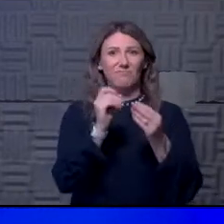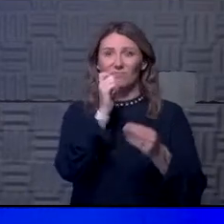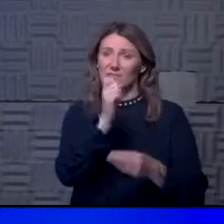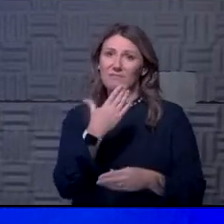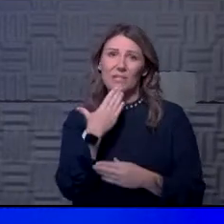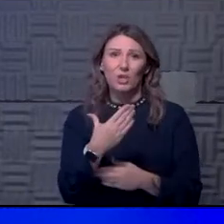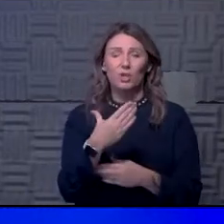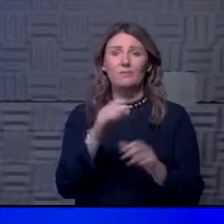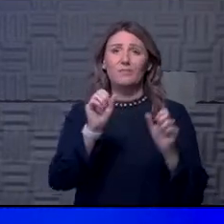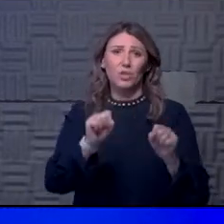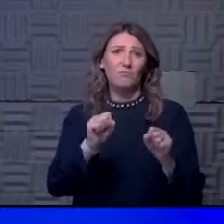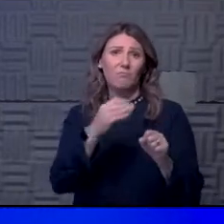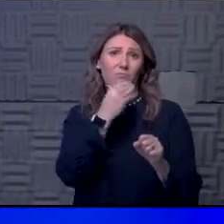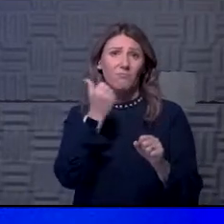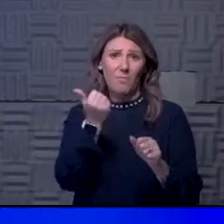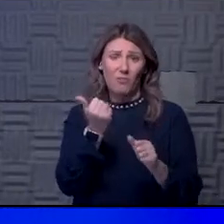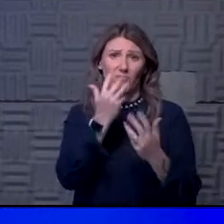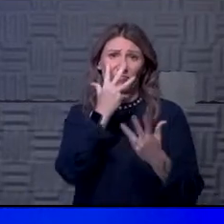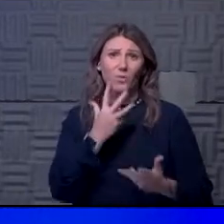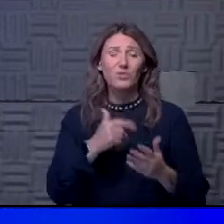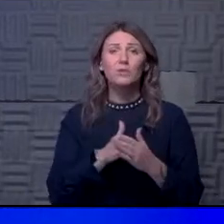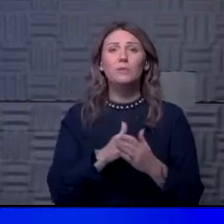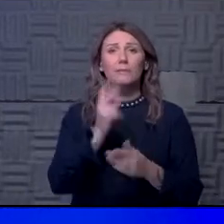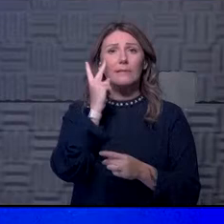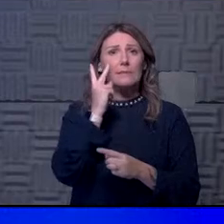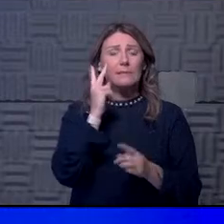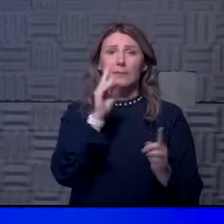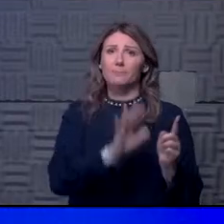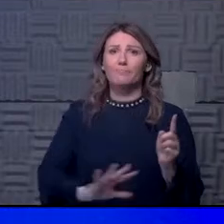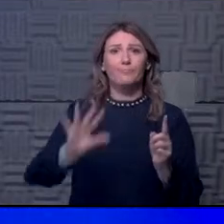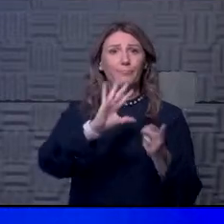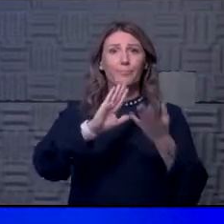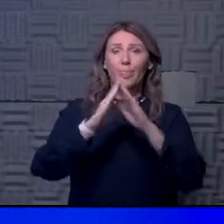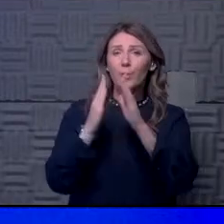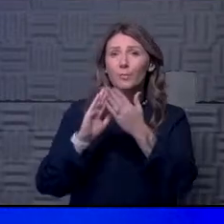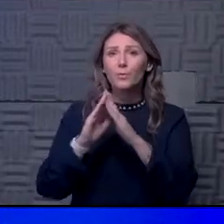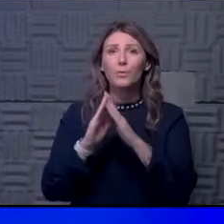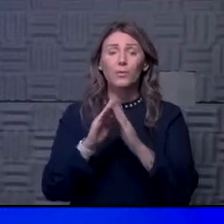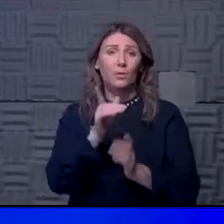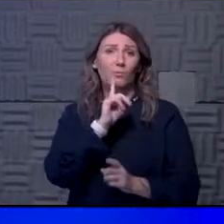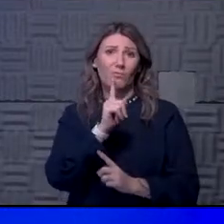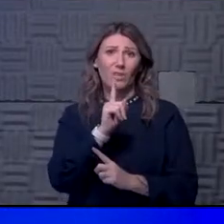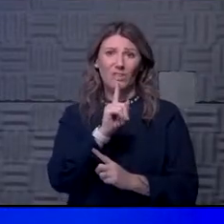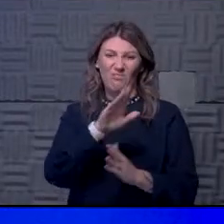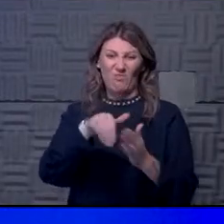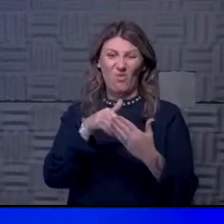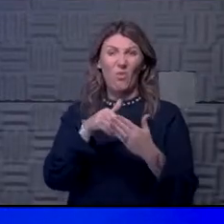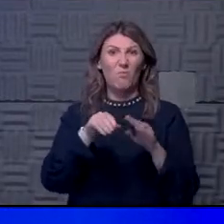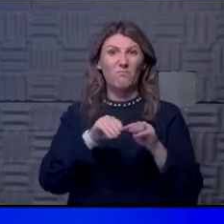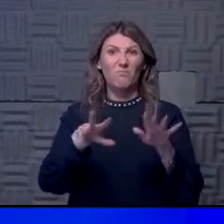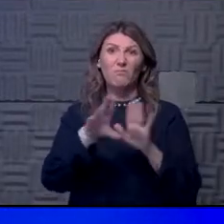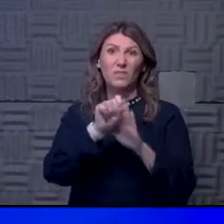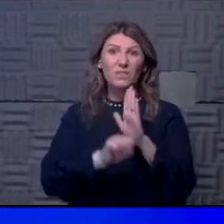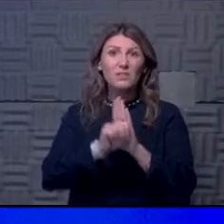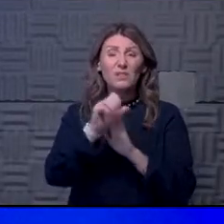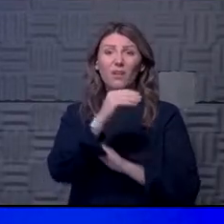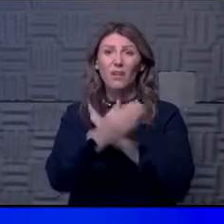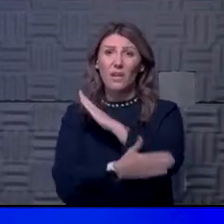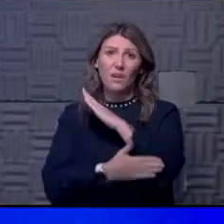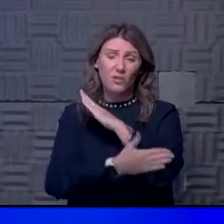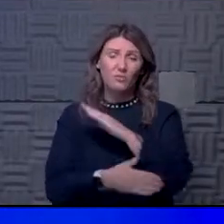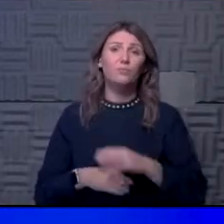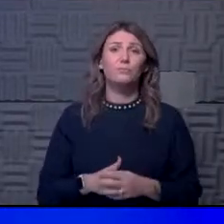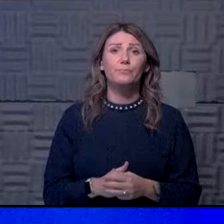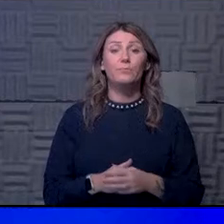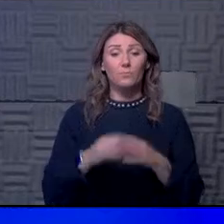be a lot better, unfortunately. We are seeing this all over our community. We're seeing this really all over our state and country as well.